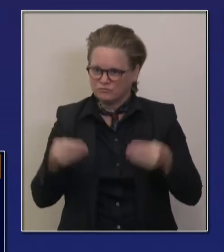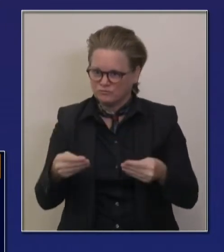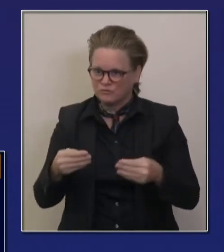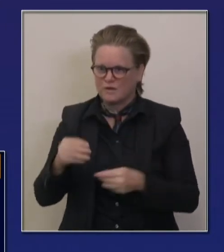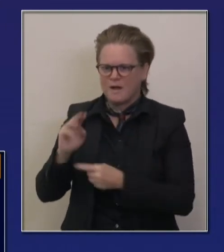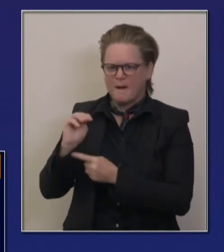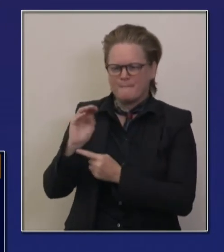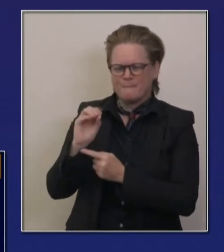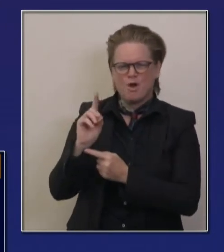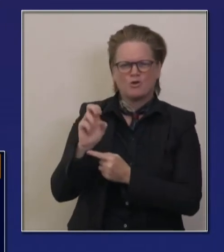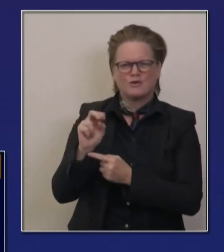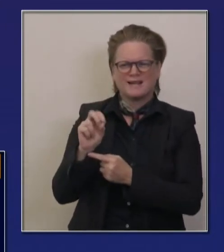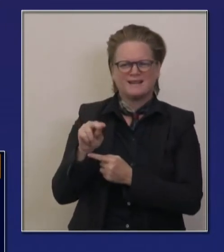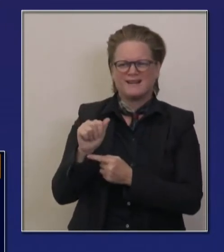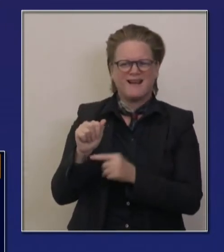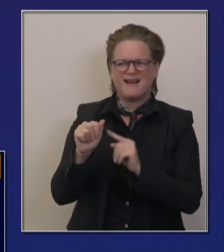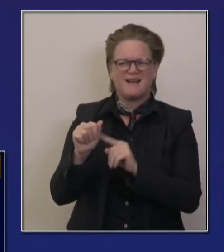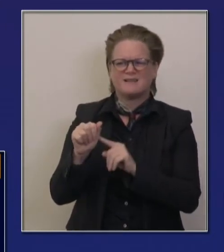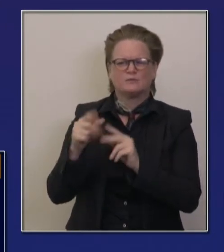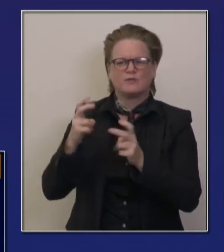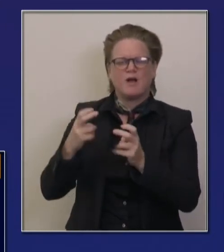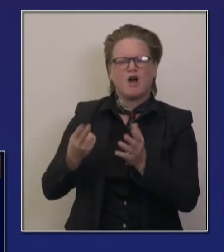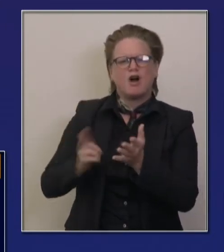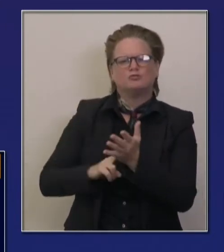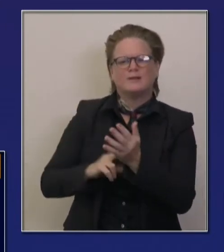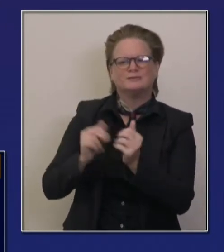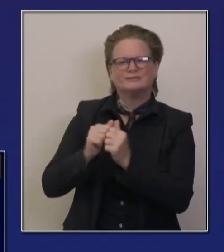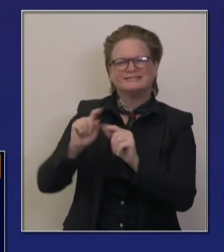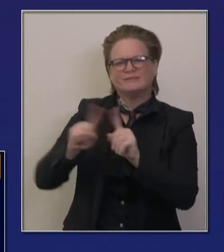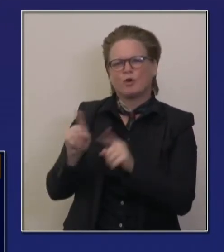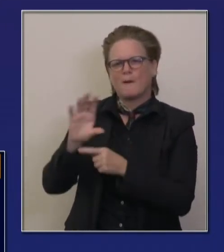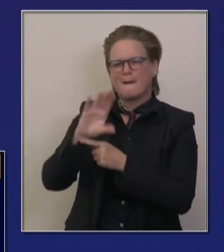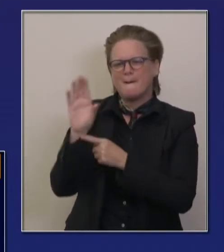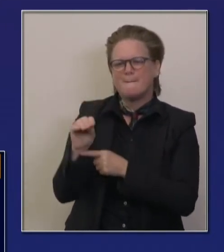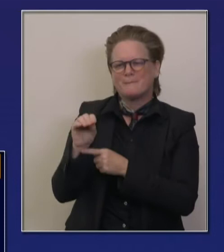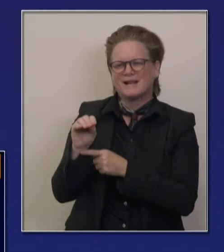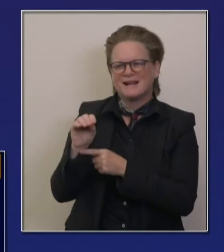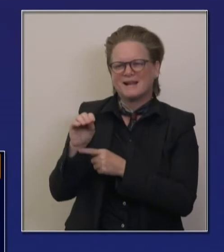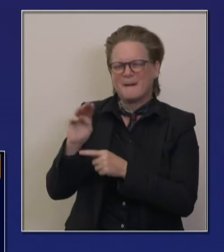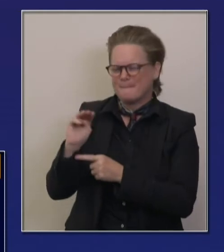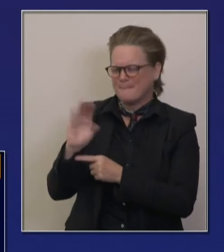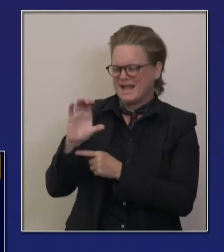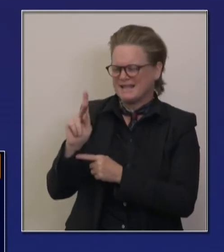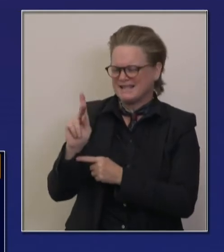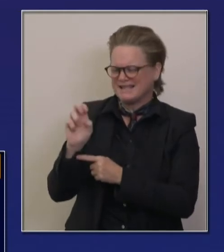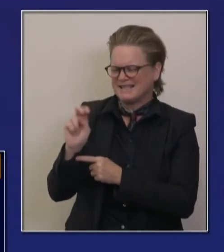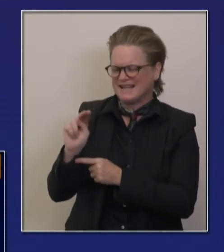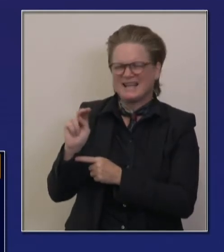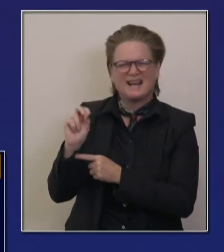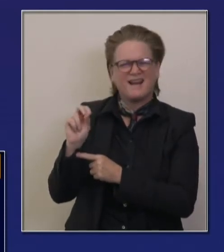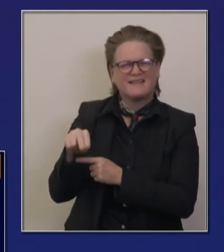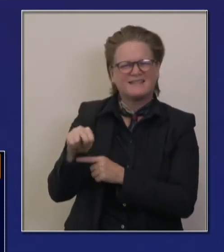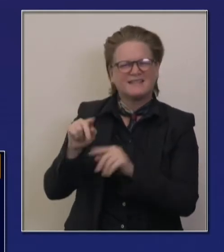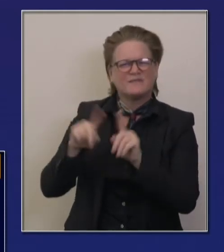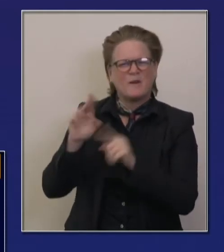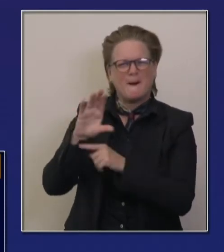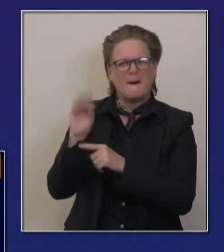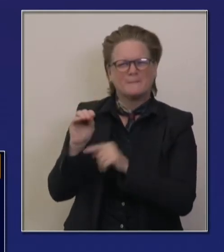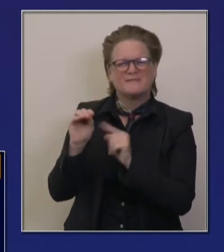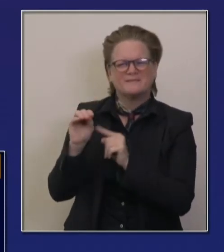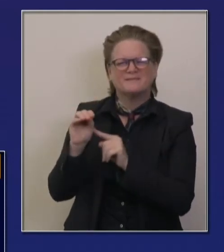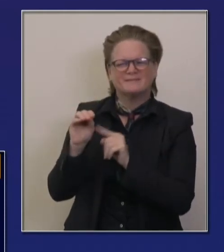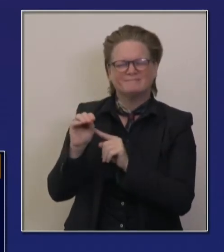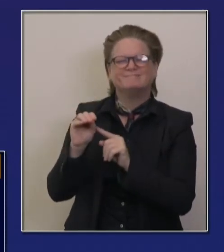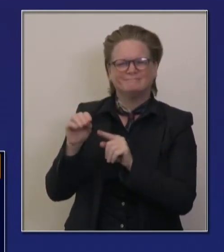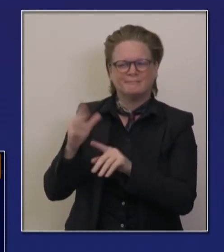with McKesson. McKesson being a well-known California. was a California-based company in San Francisco. They